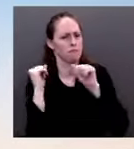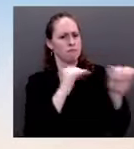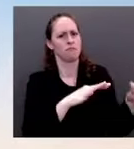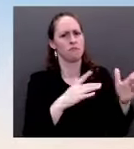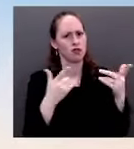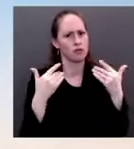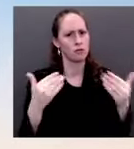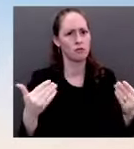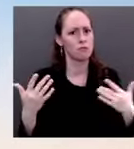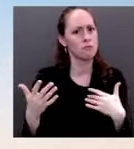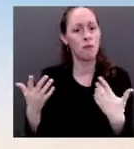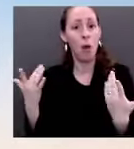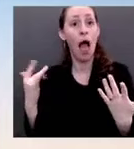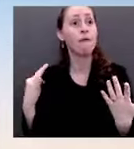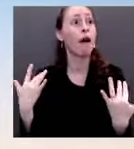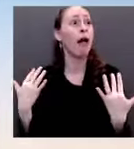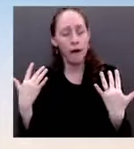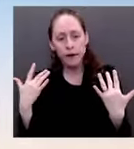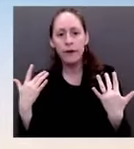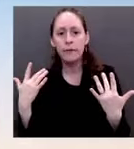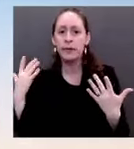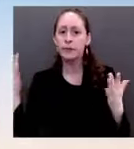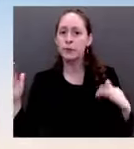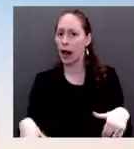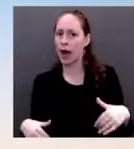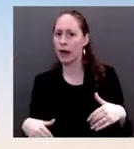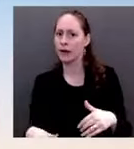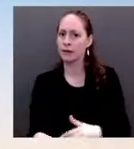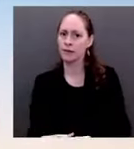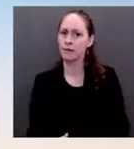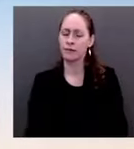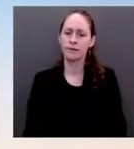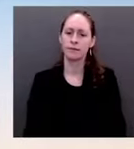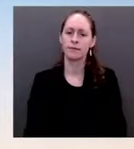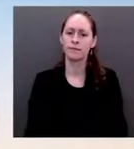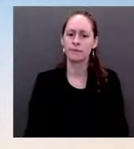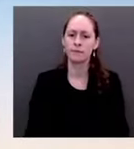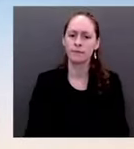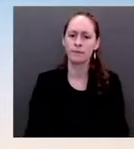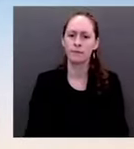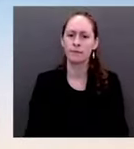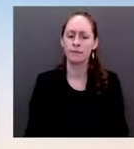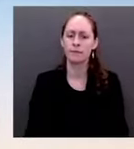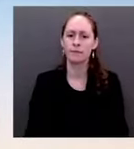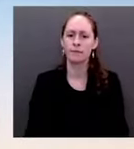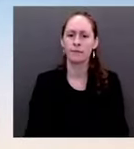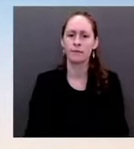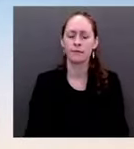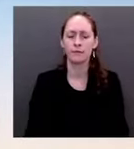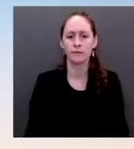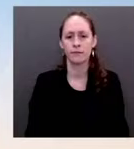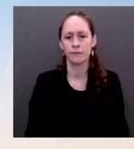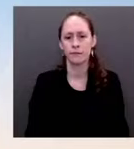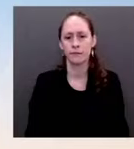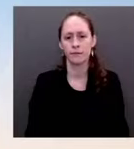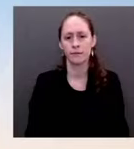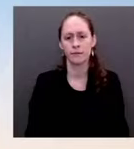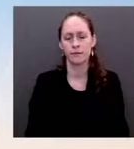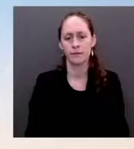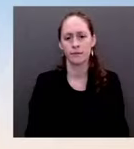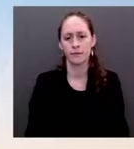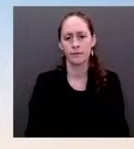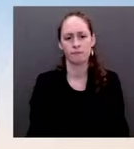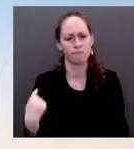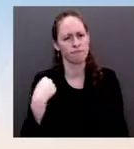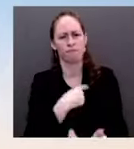close coordination with our NATO partners and allies and in response to what their needs are. We've been very clear and the President's been